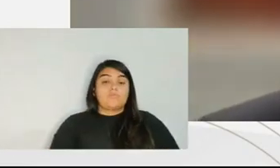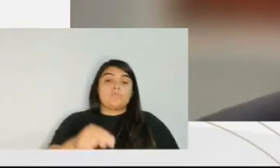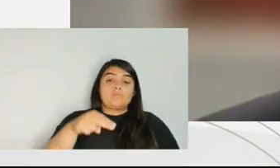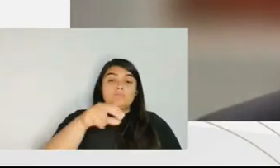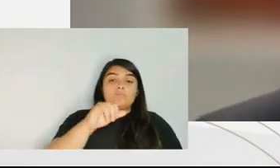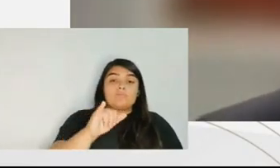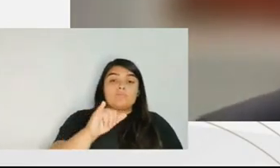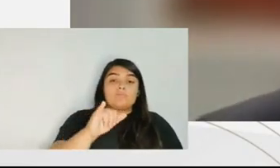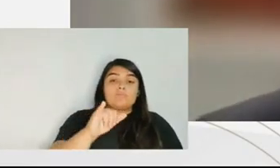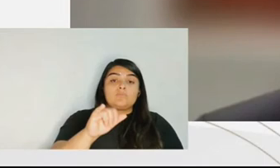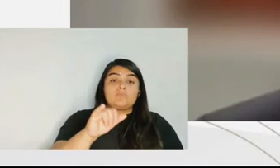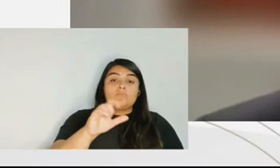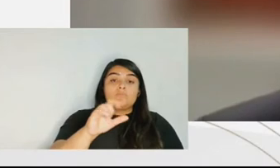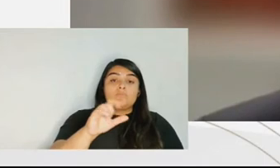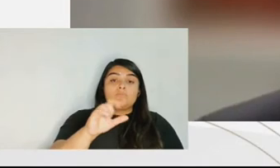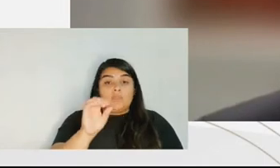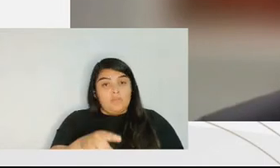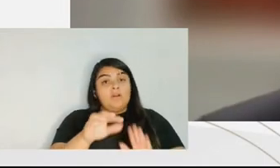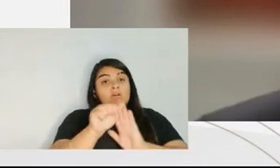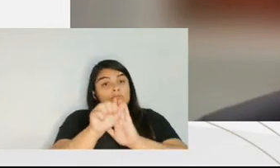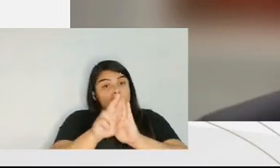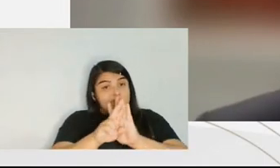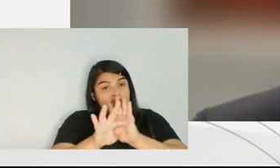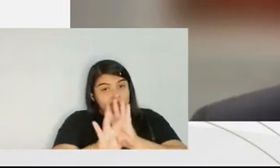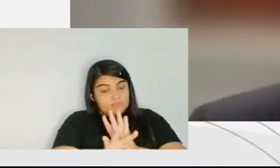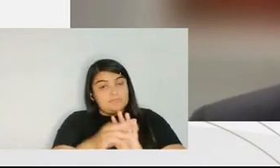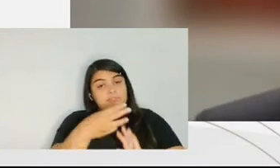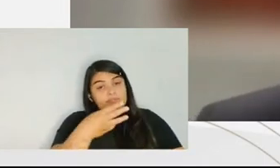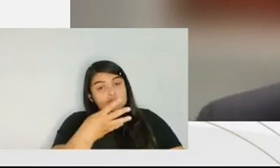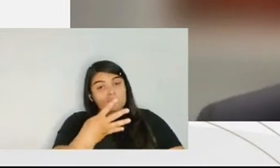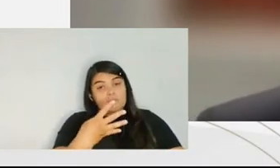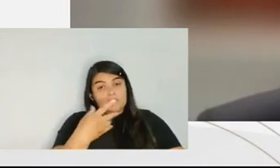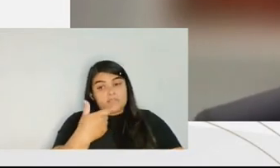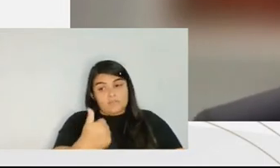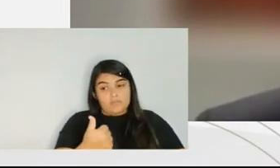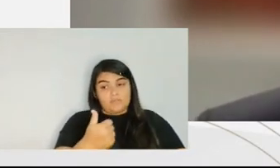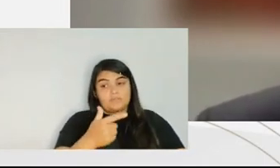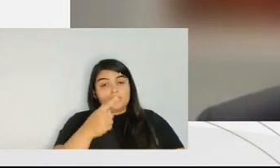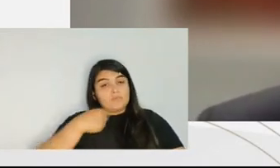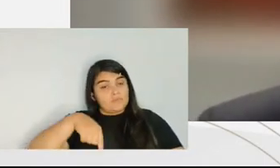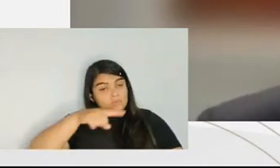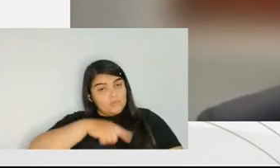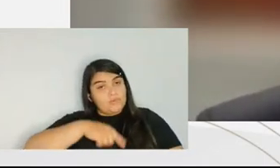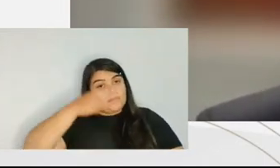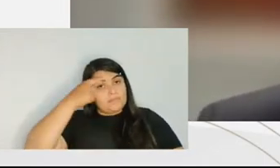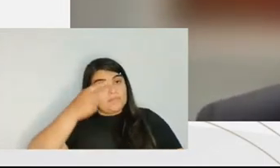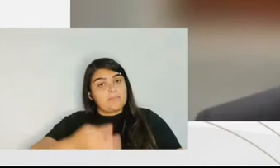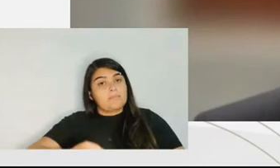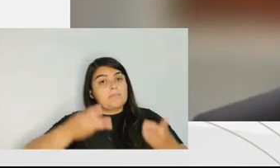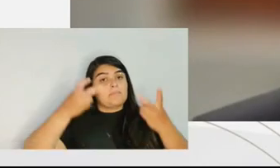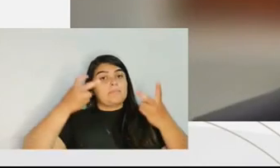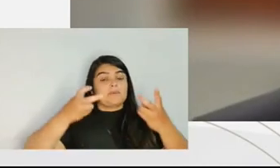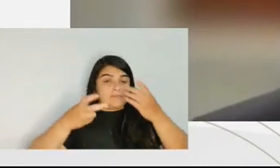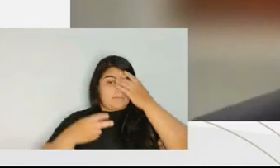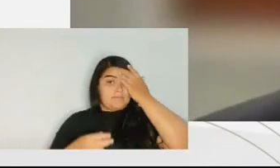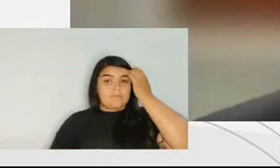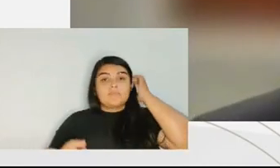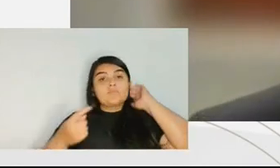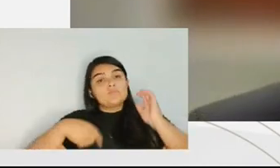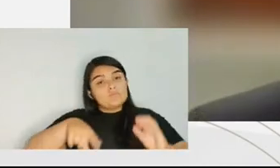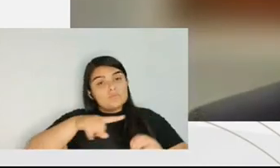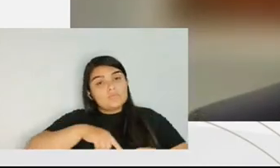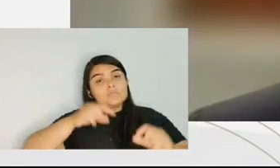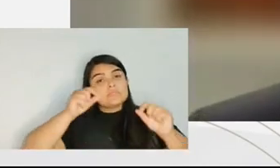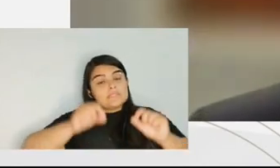our minister, Armido Cavaglio. We had the Article 4.6 that admitted